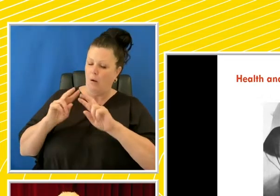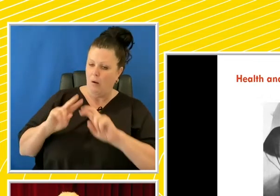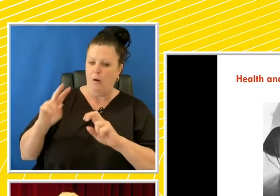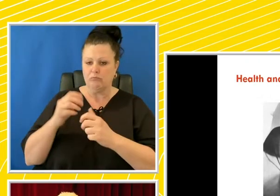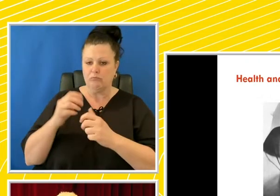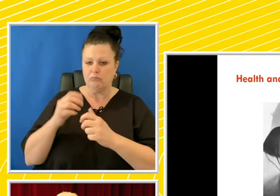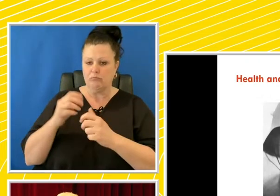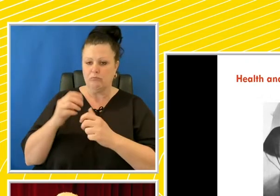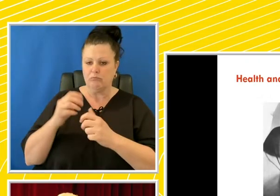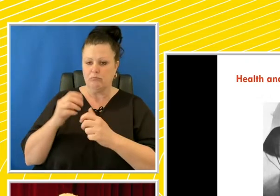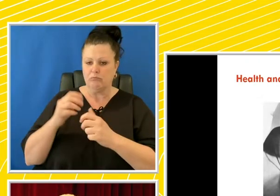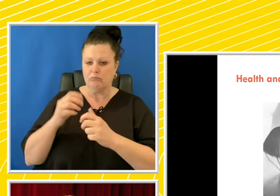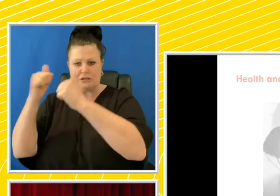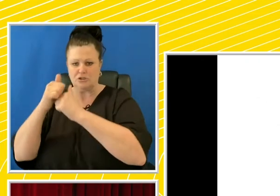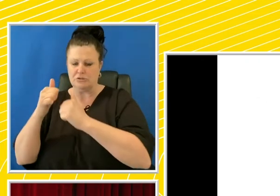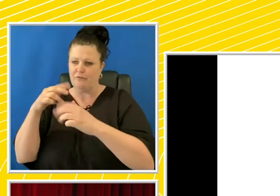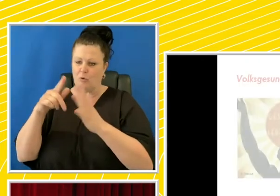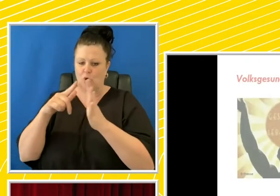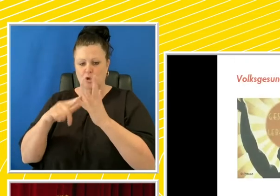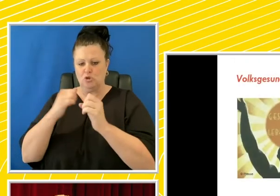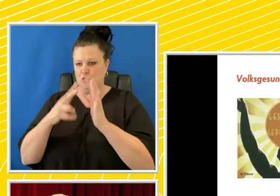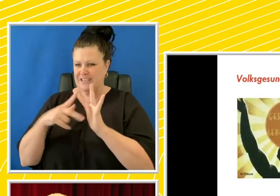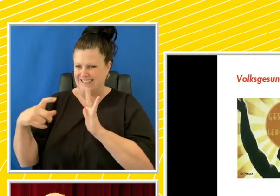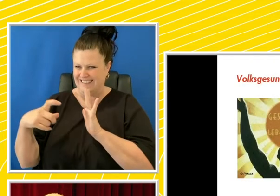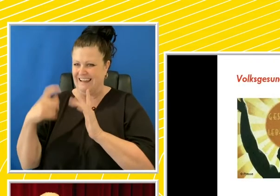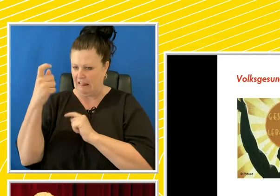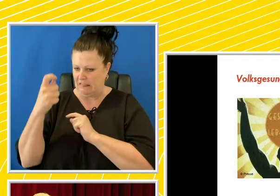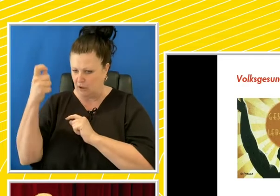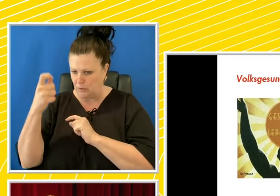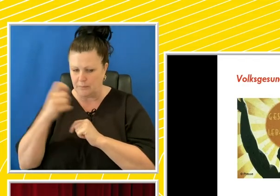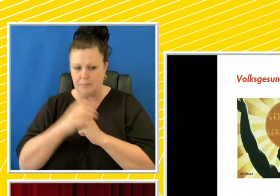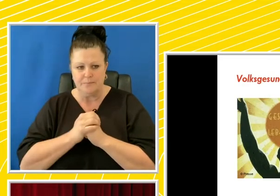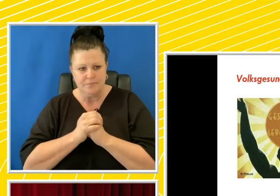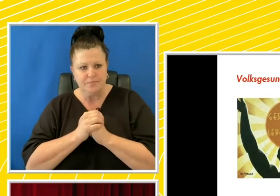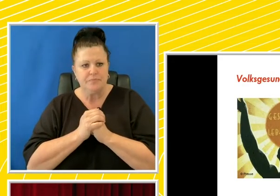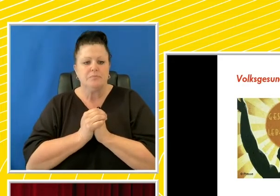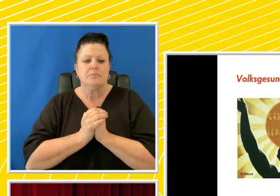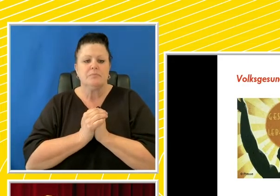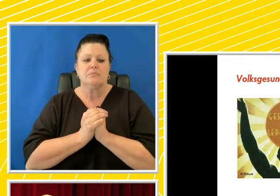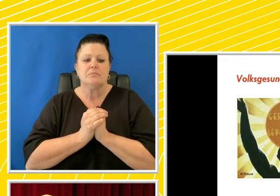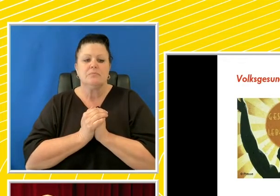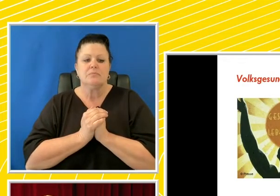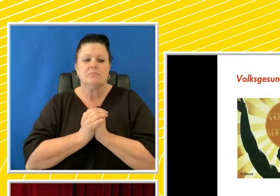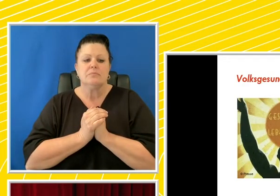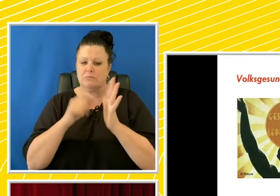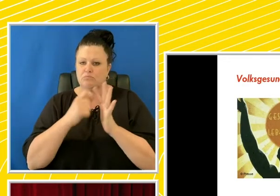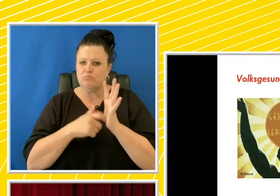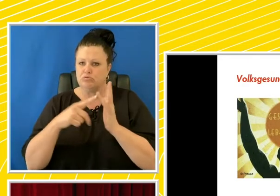and eugenic theories. As noted by historian Robert Proctor, the Nazi biomedical